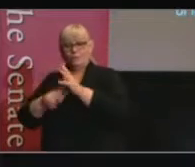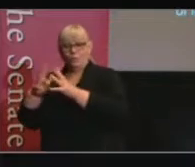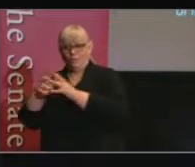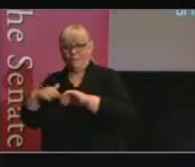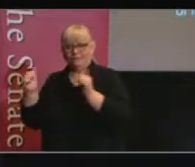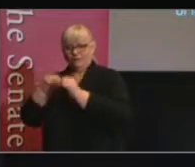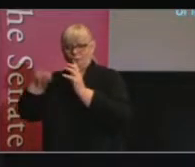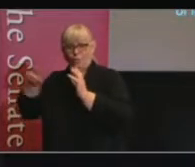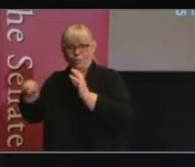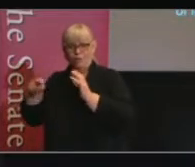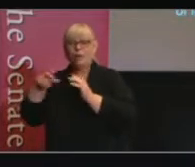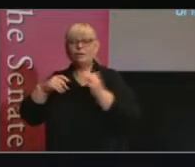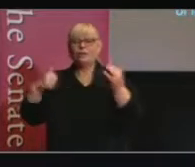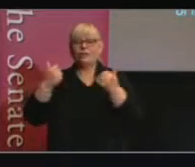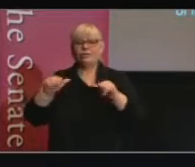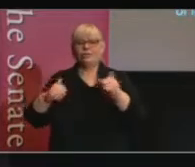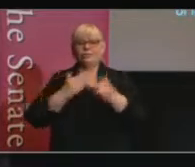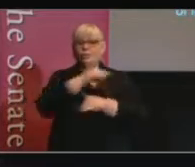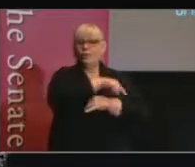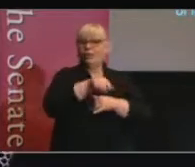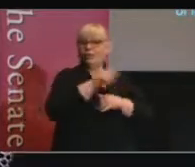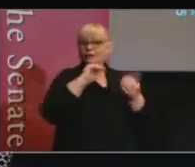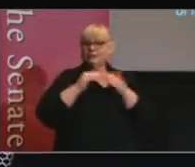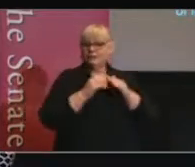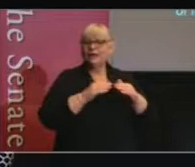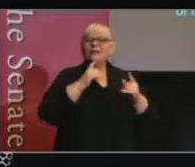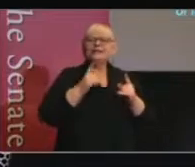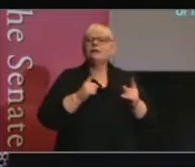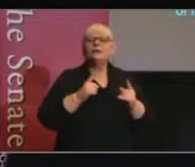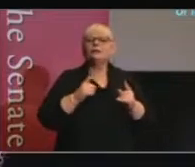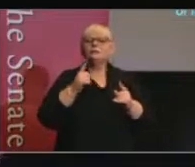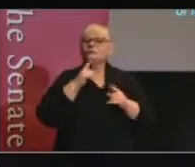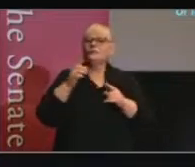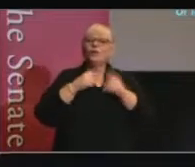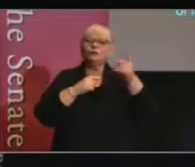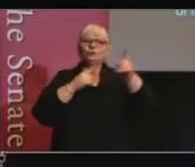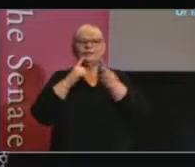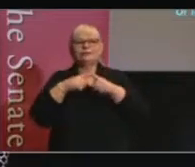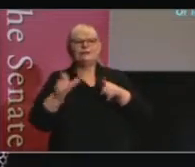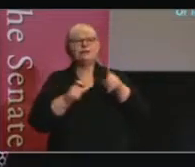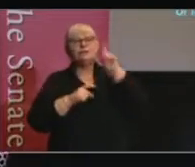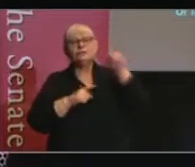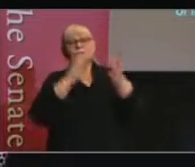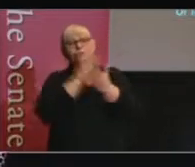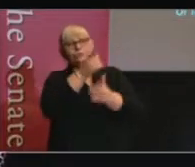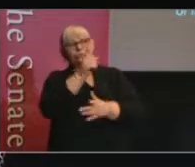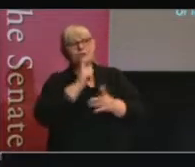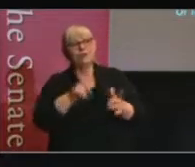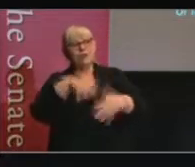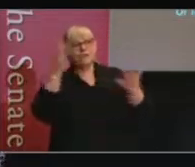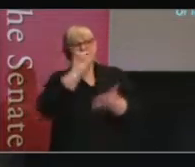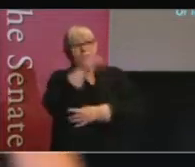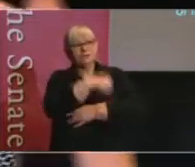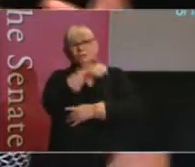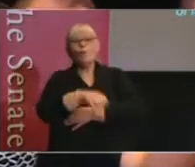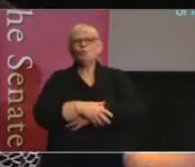to committee work are changes that are saying, no, executive, you will not have the final say on the scope of this power.